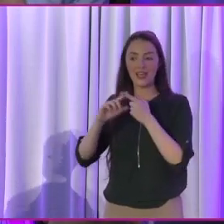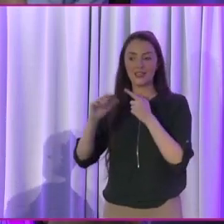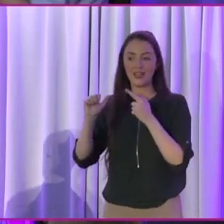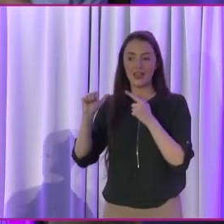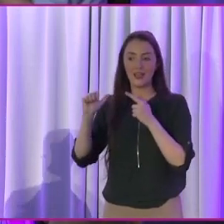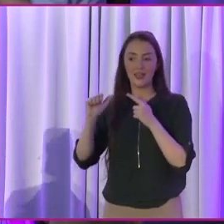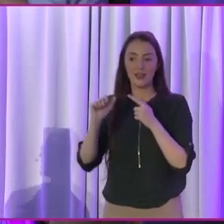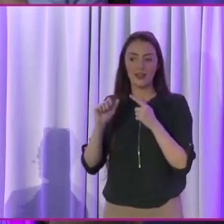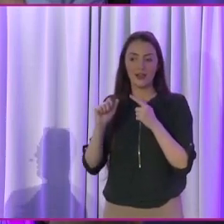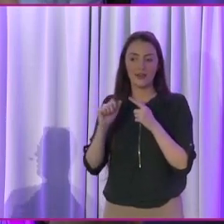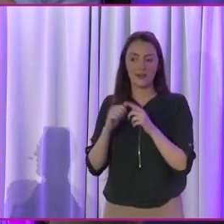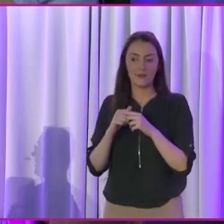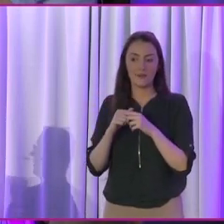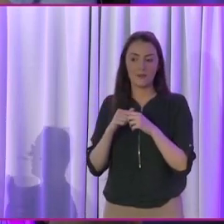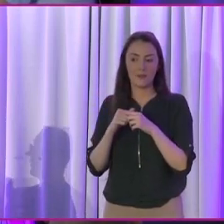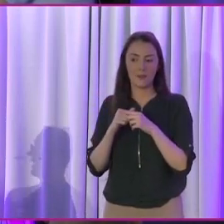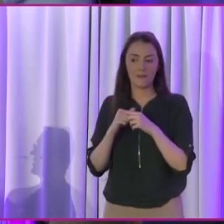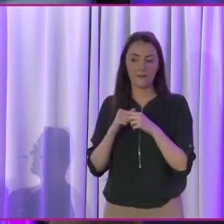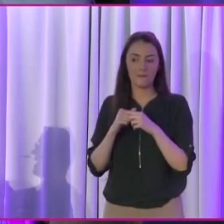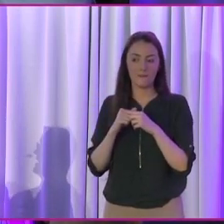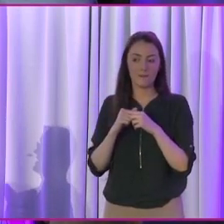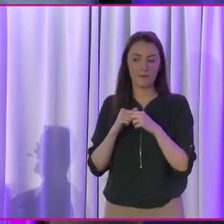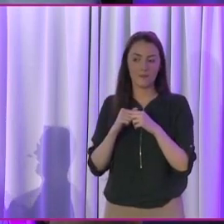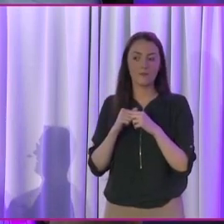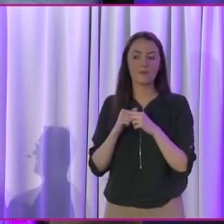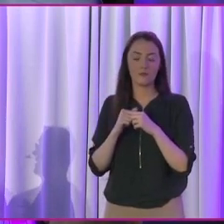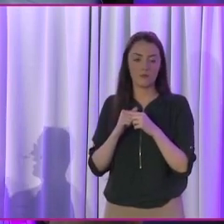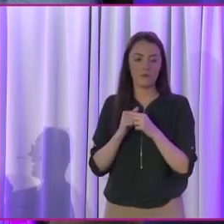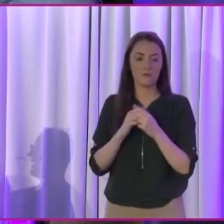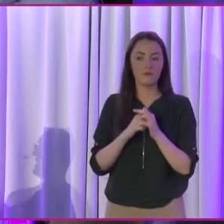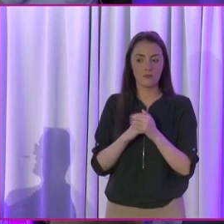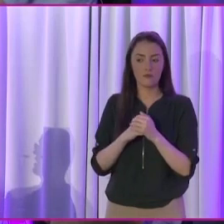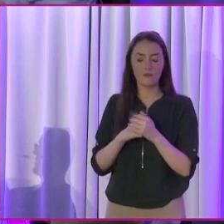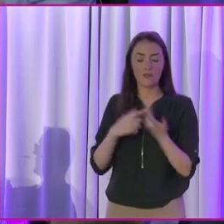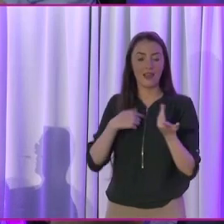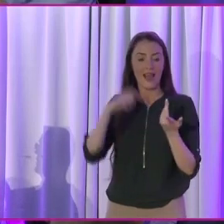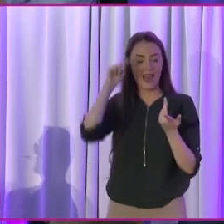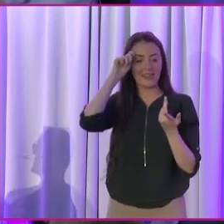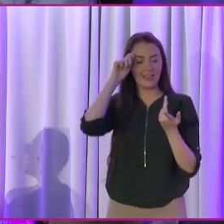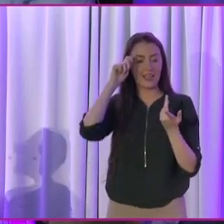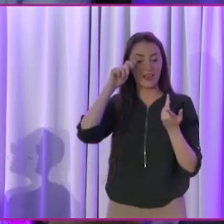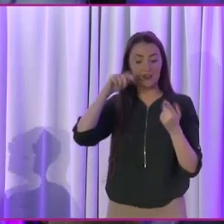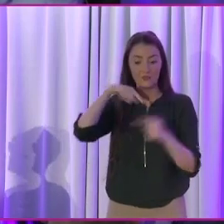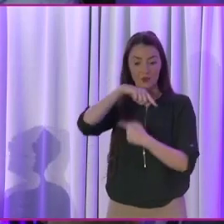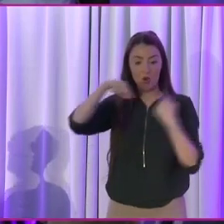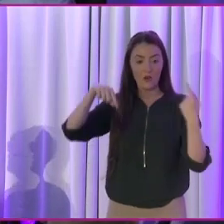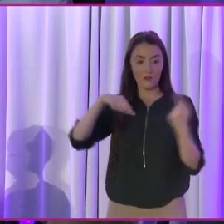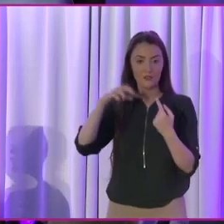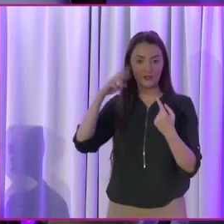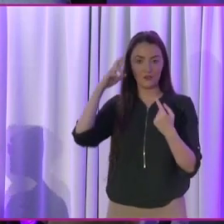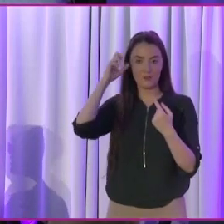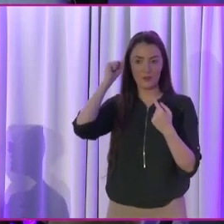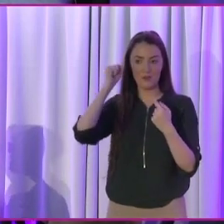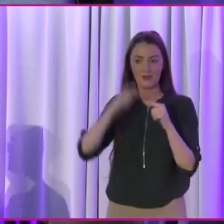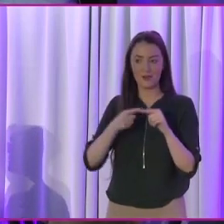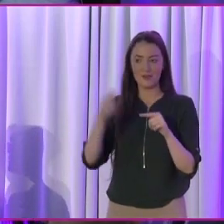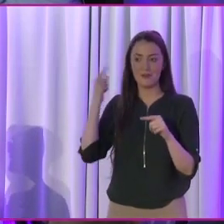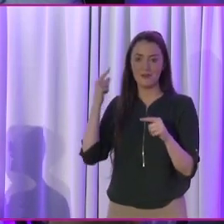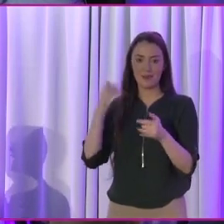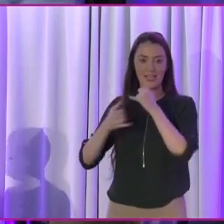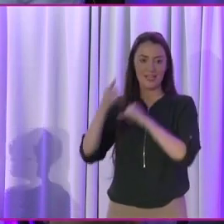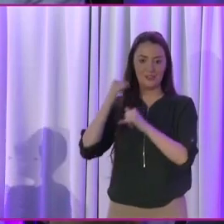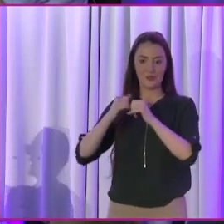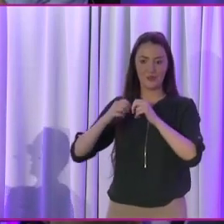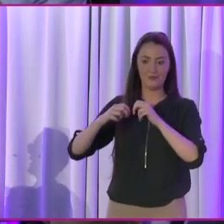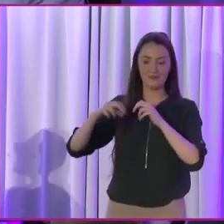Equality has been asked to disco, but equity has been asked to dance. And I think for those of us who remember the slow sets back in the day, do you remember them? Who?